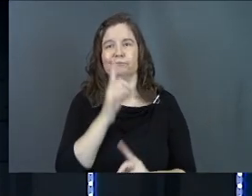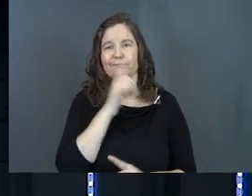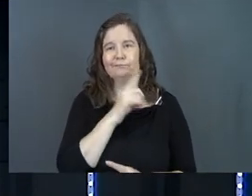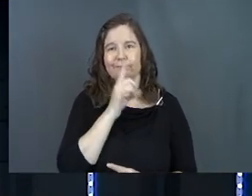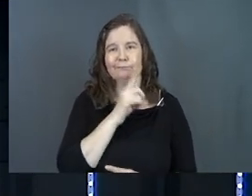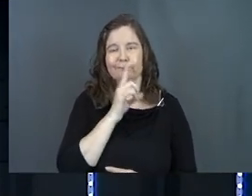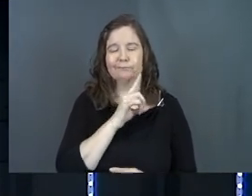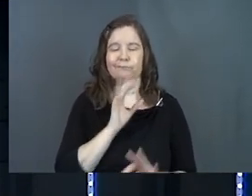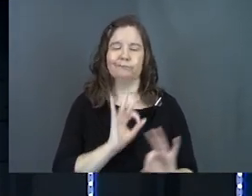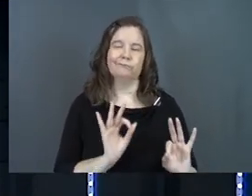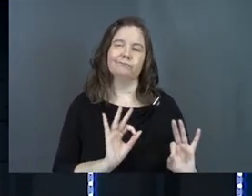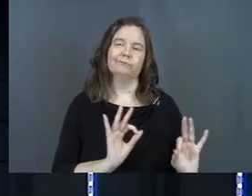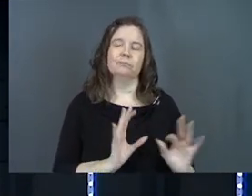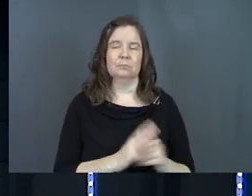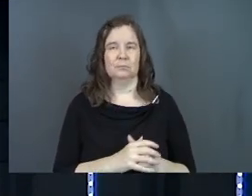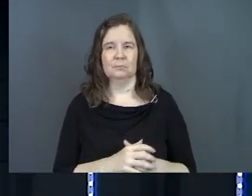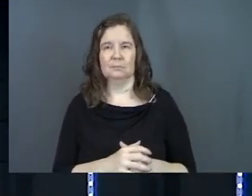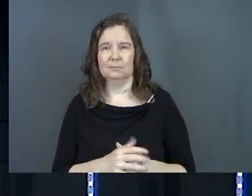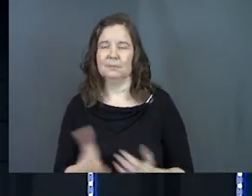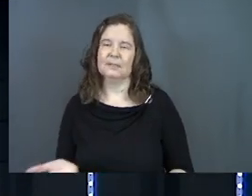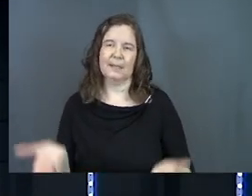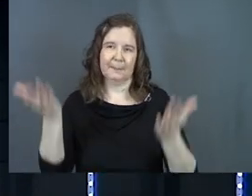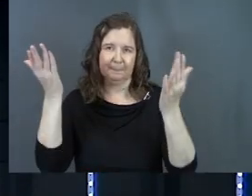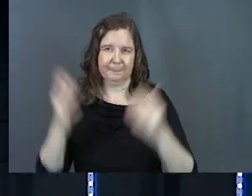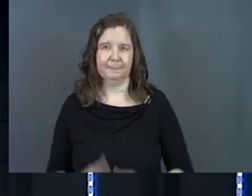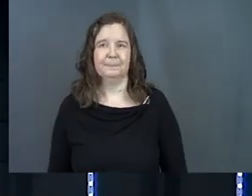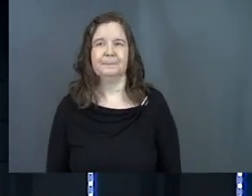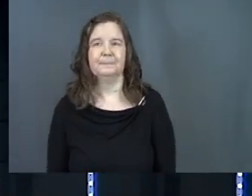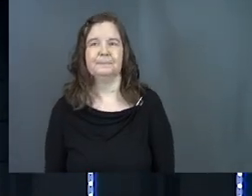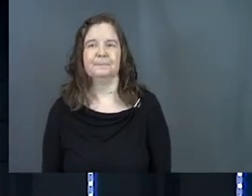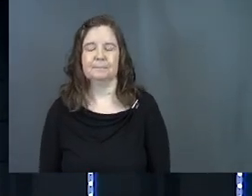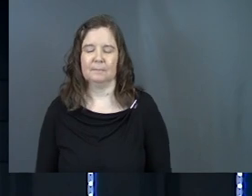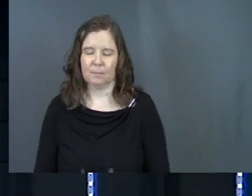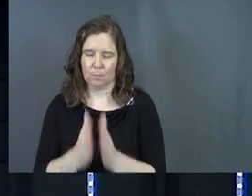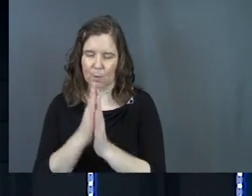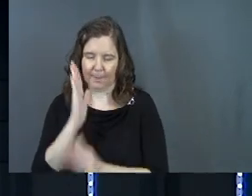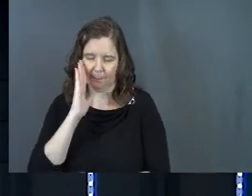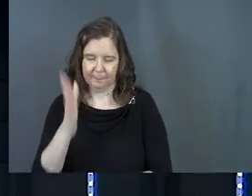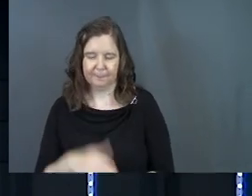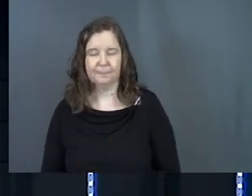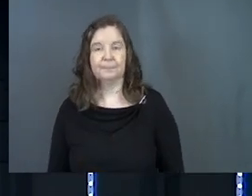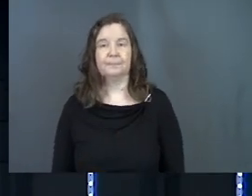yourself anymore. Would you guys stand? I pray.